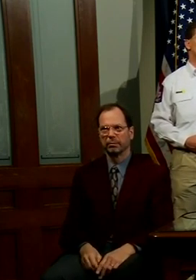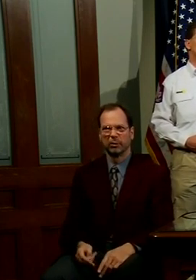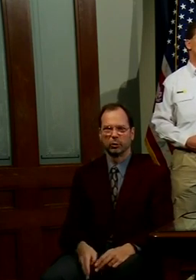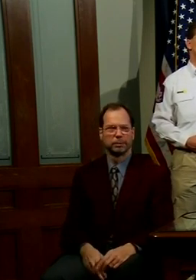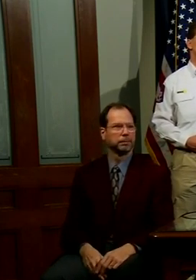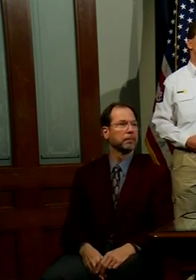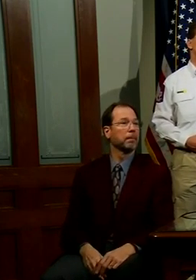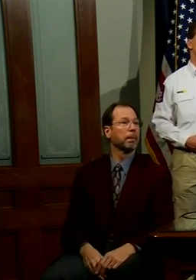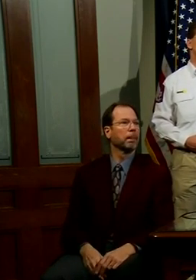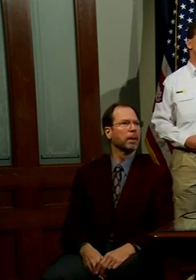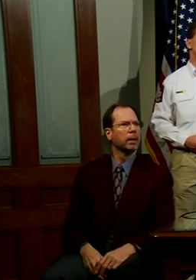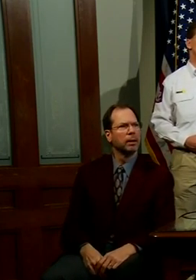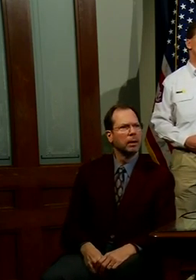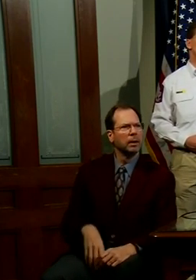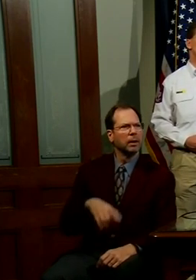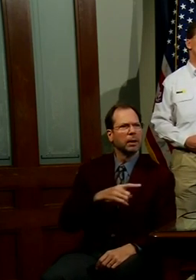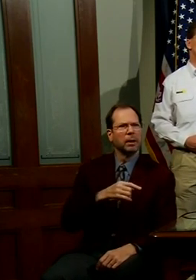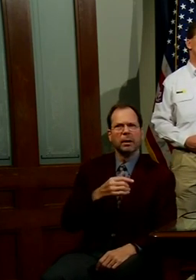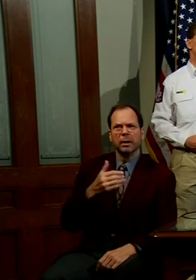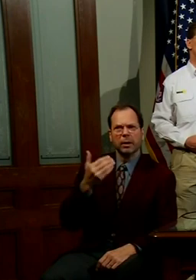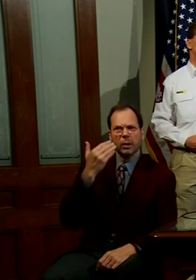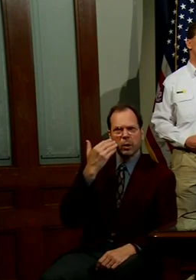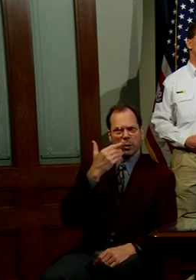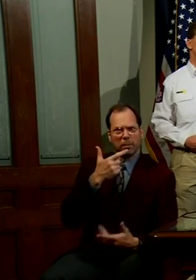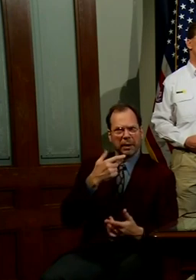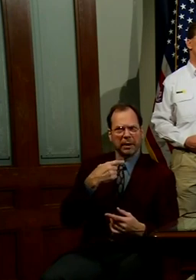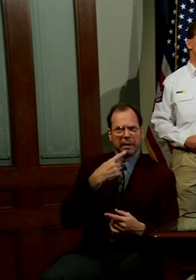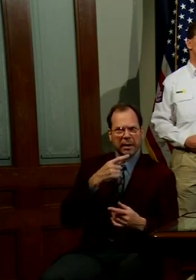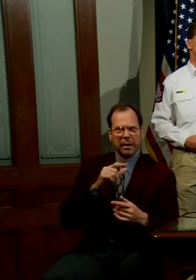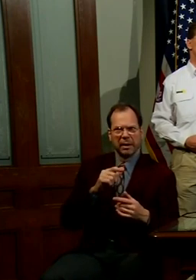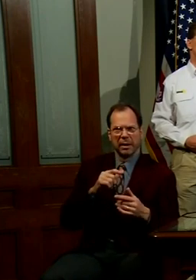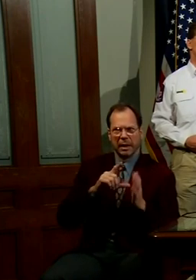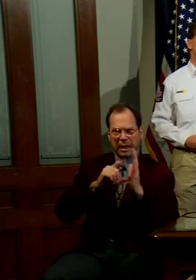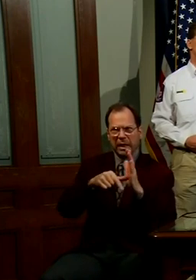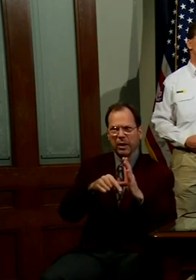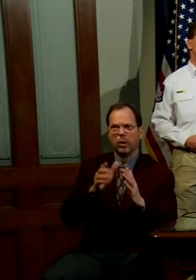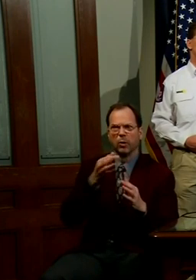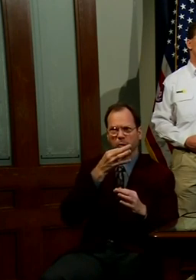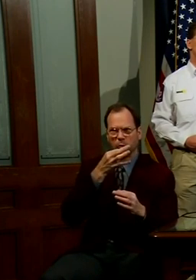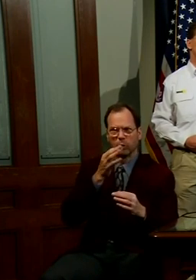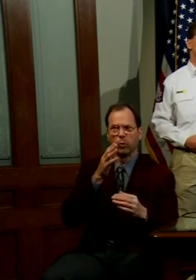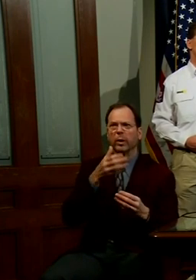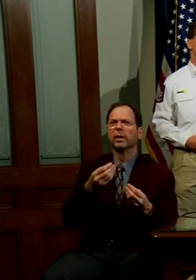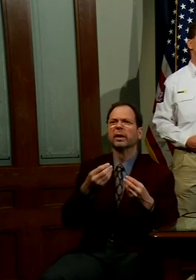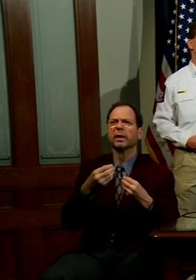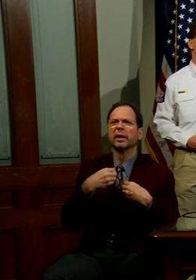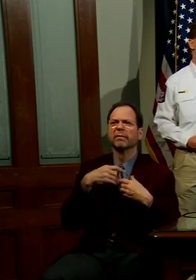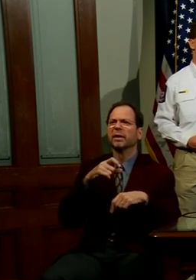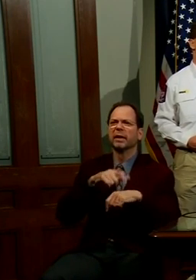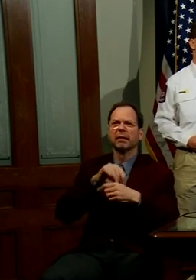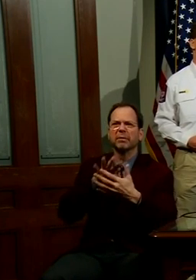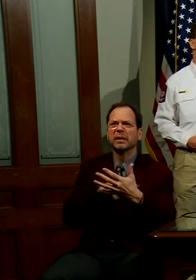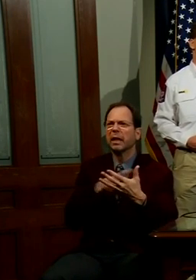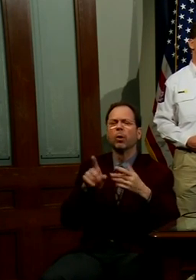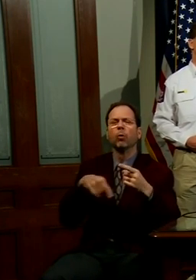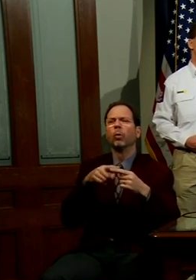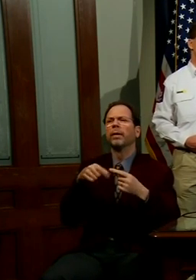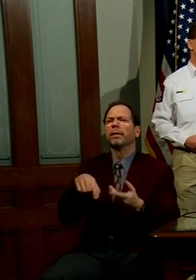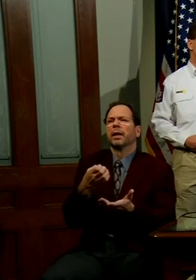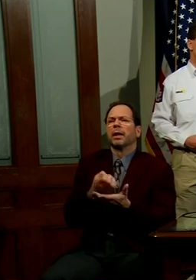I know you said that this will be coming later on, but can you give any indication of as for a timeline for reopening the economy?